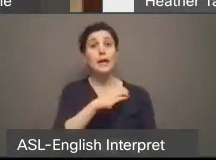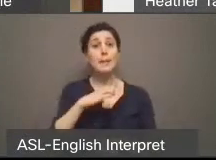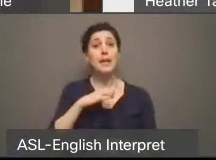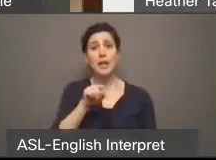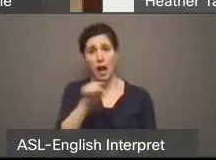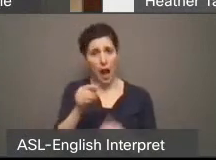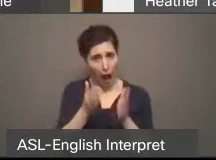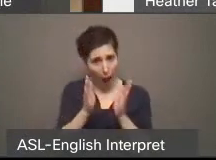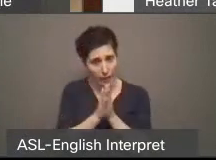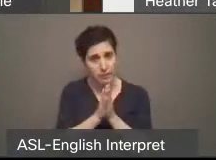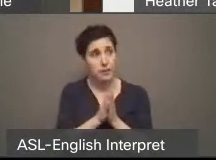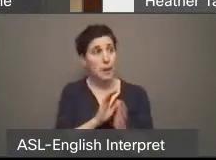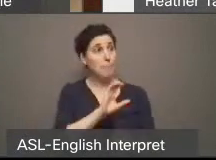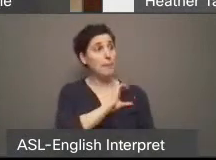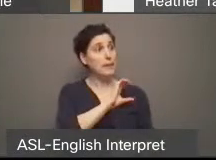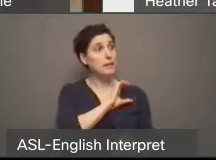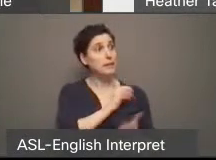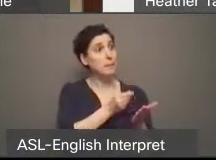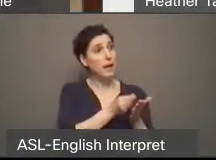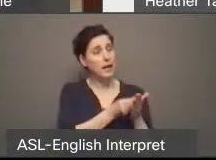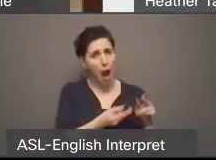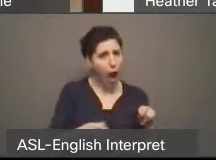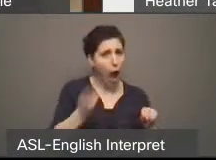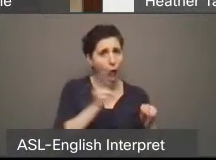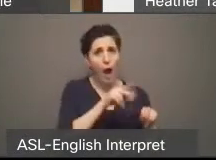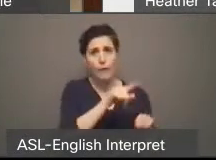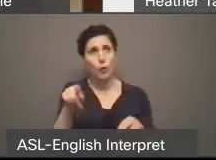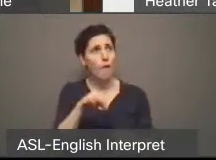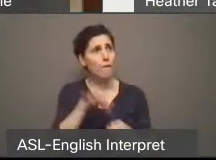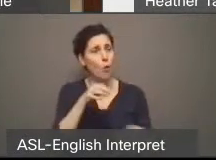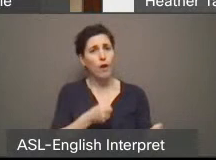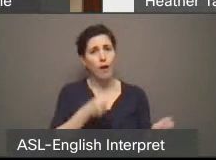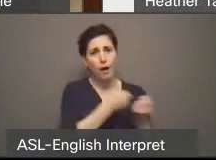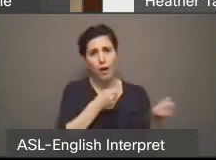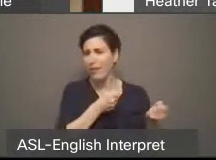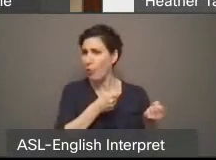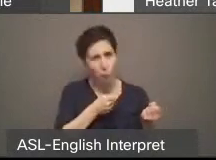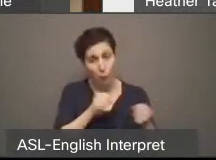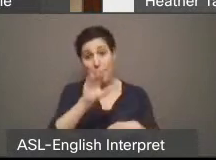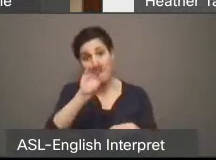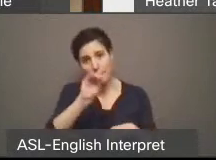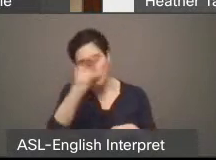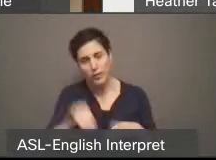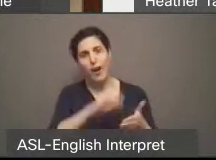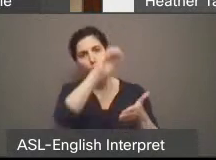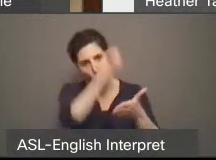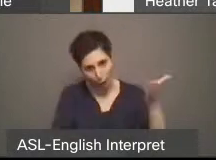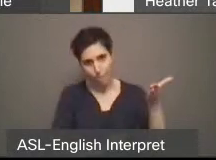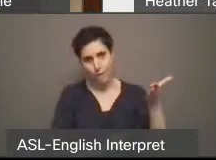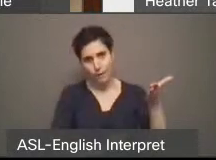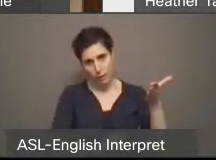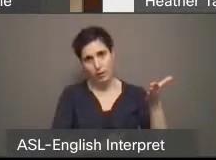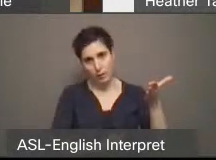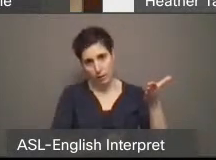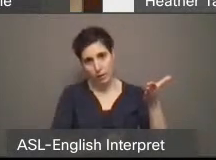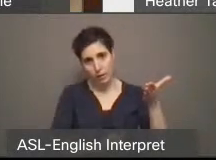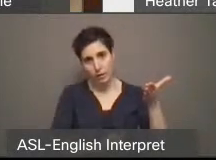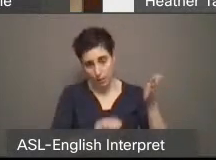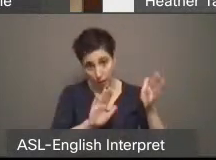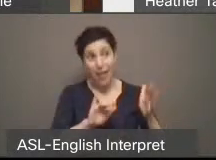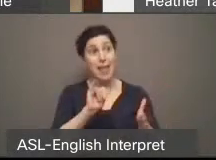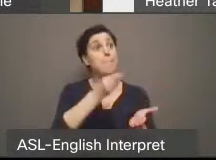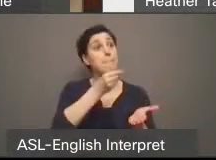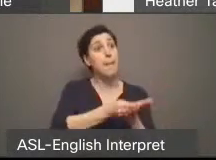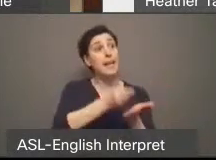raise the Toronto police budget. Please vote to defund it by 50% instead and then move some of those